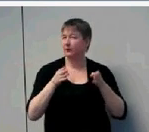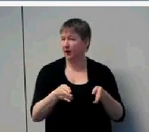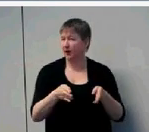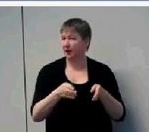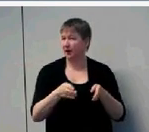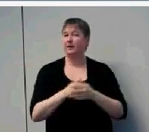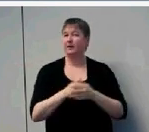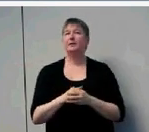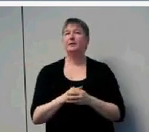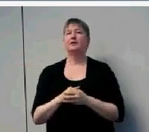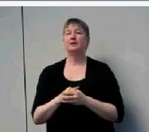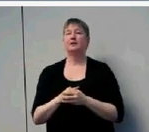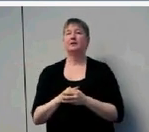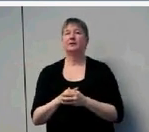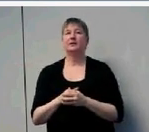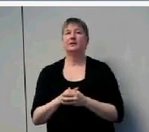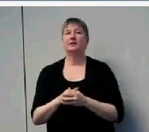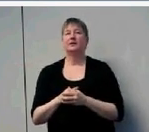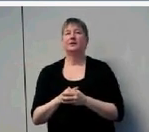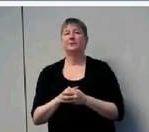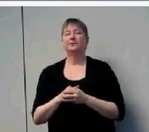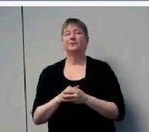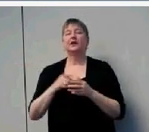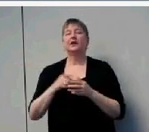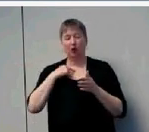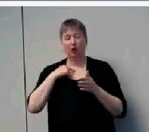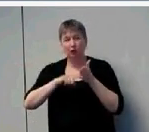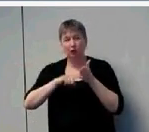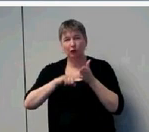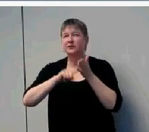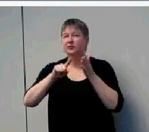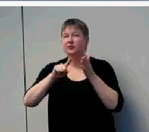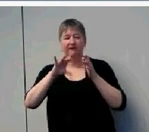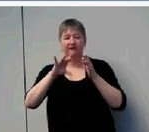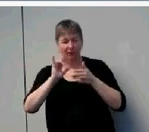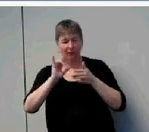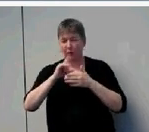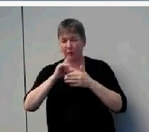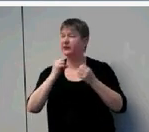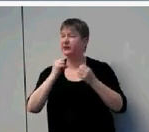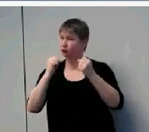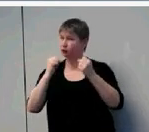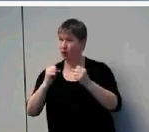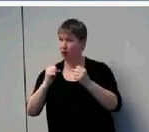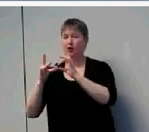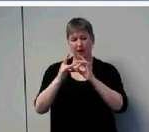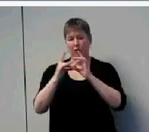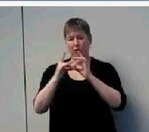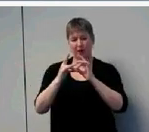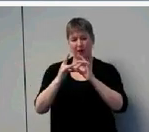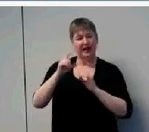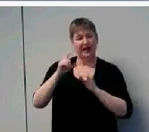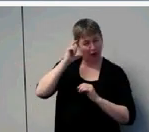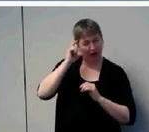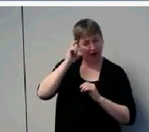were pointed out by Karen Munoz. She found significant correlations between hearing aid use and